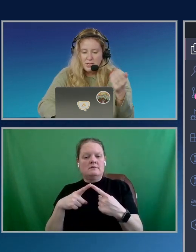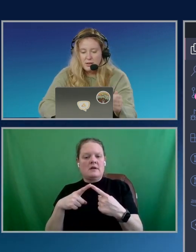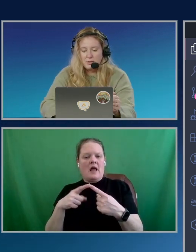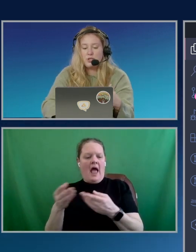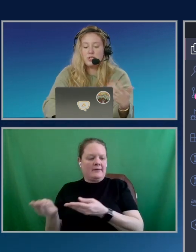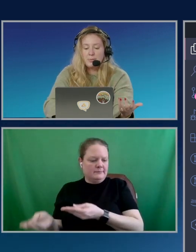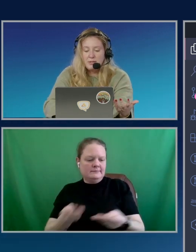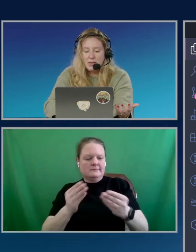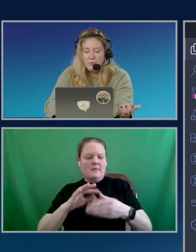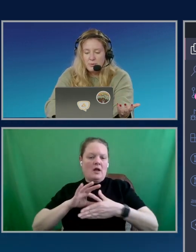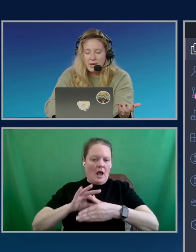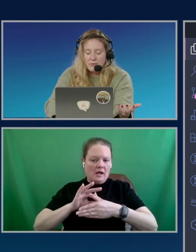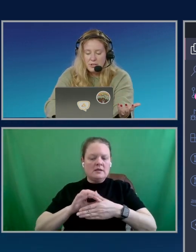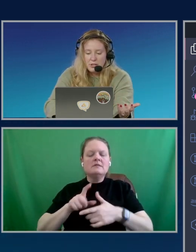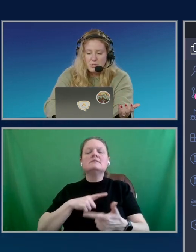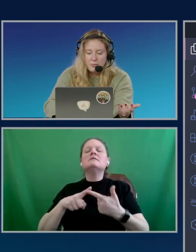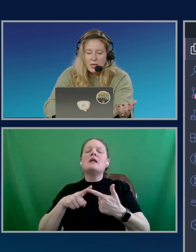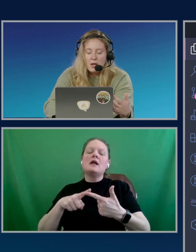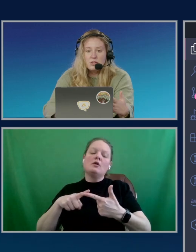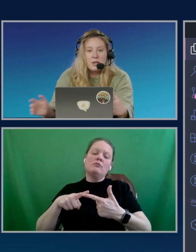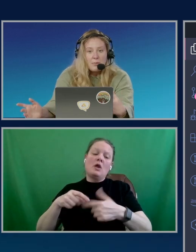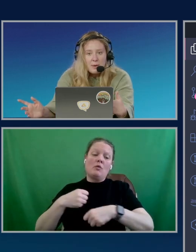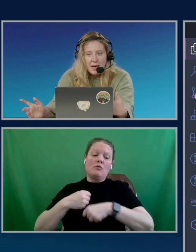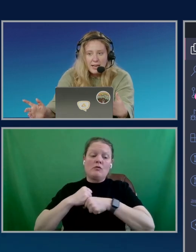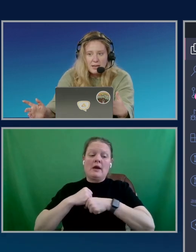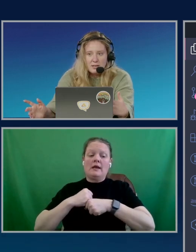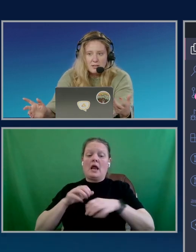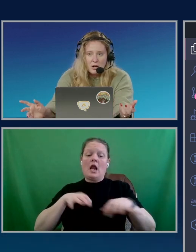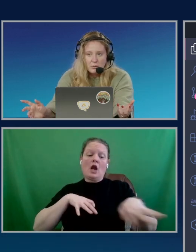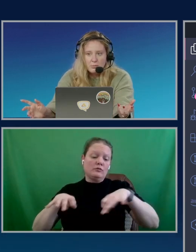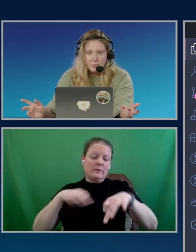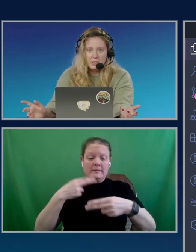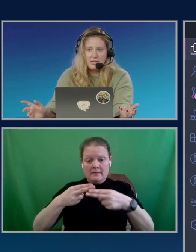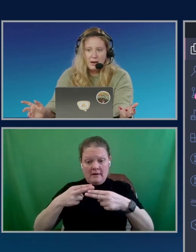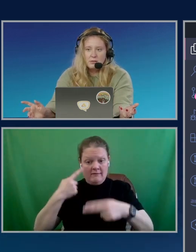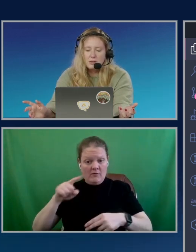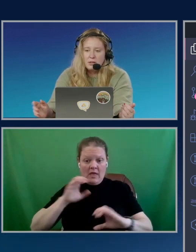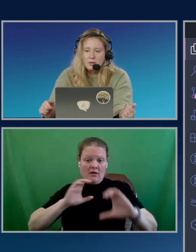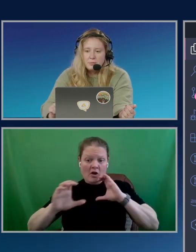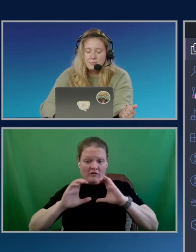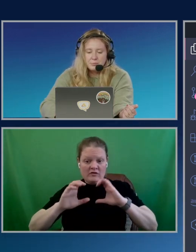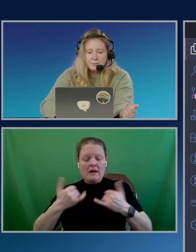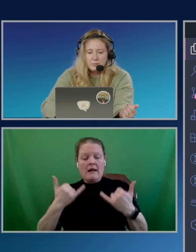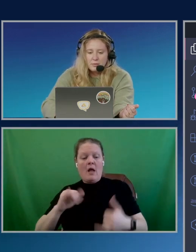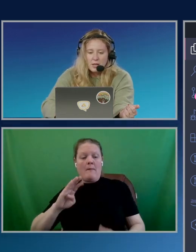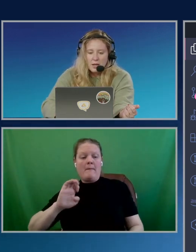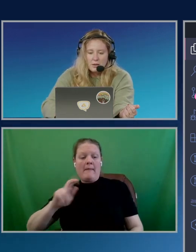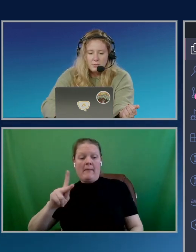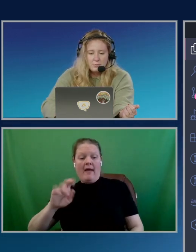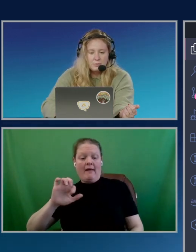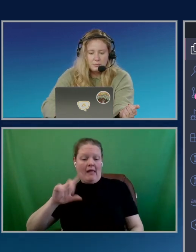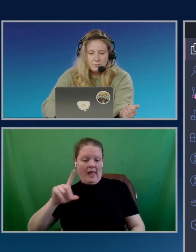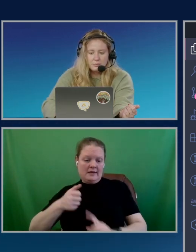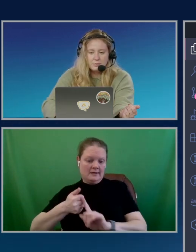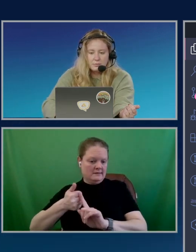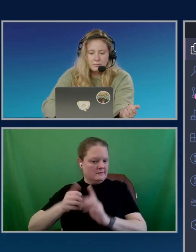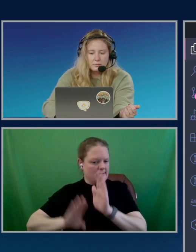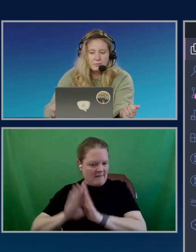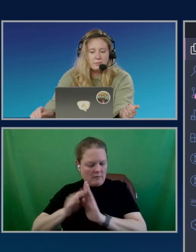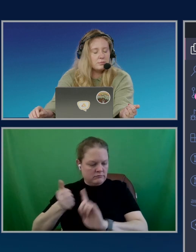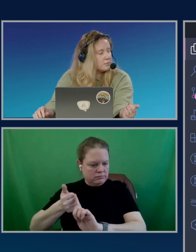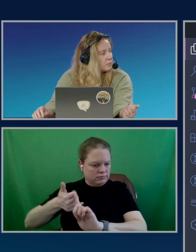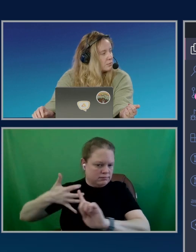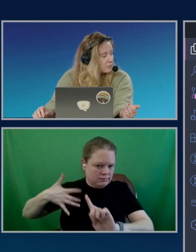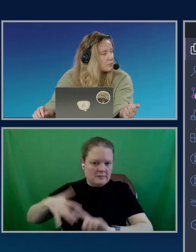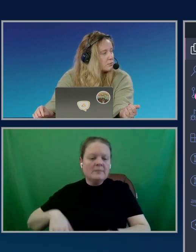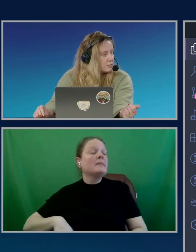description, descriptive name for my conversation. So now my back end is all built out. The generation is that second